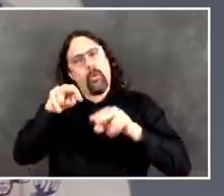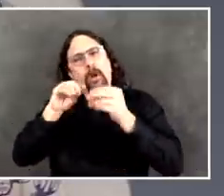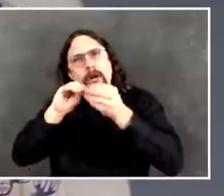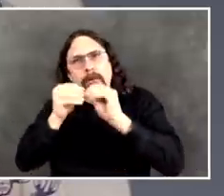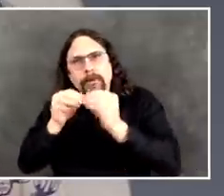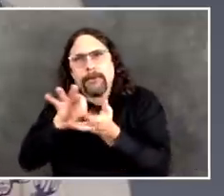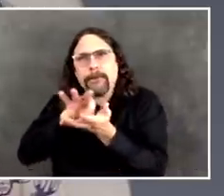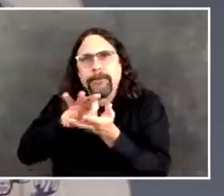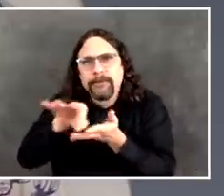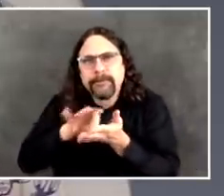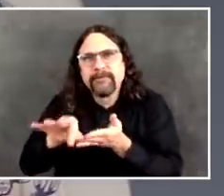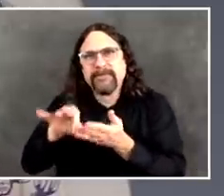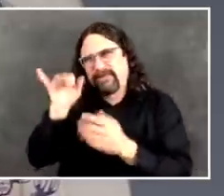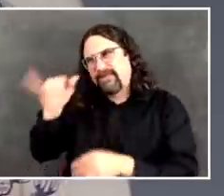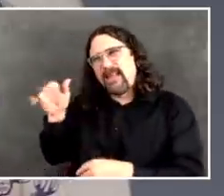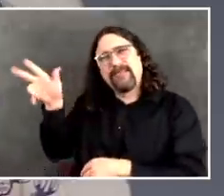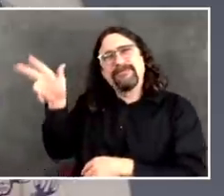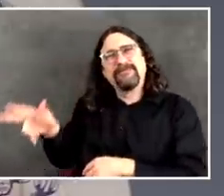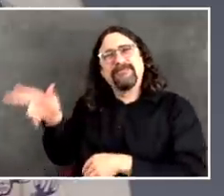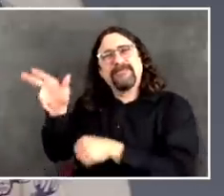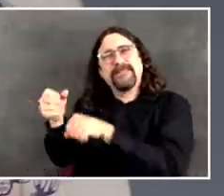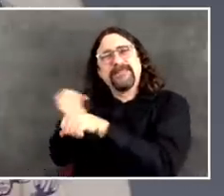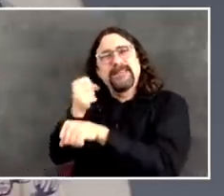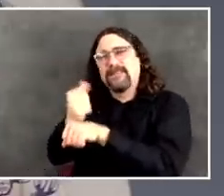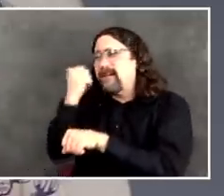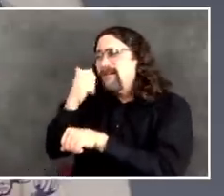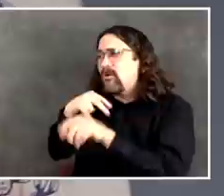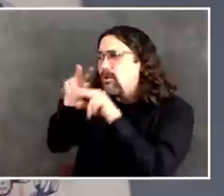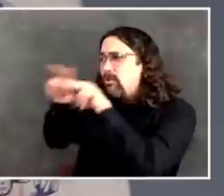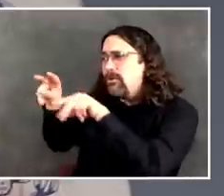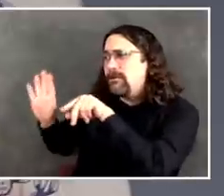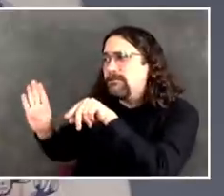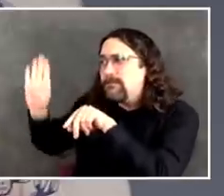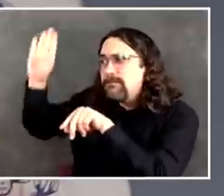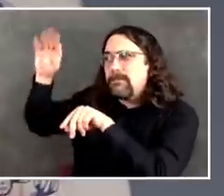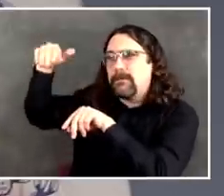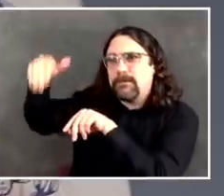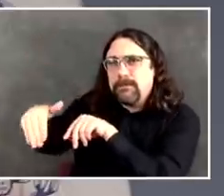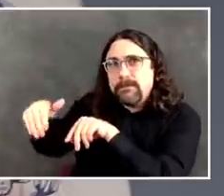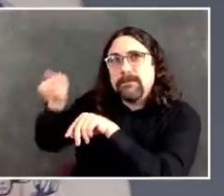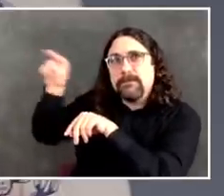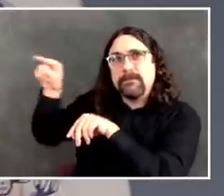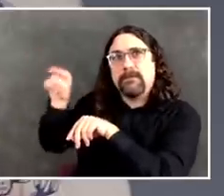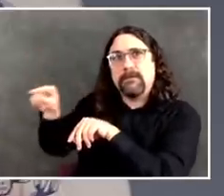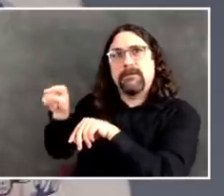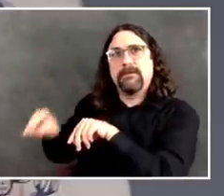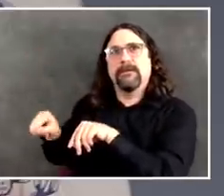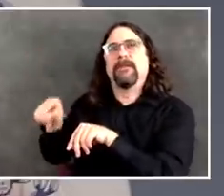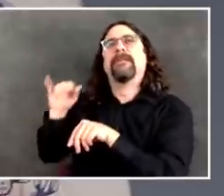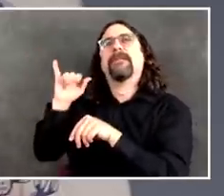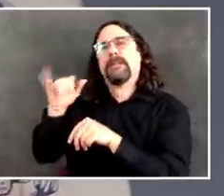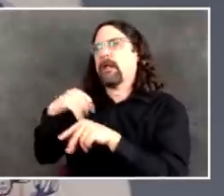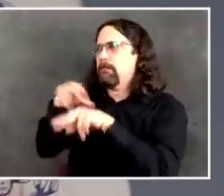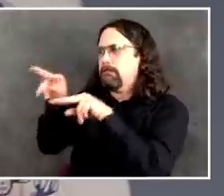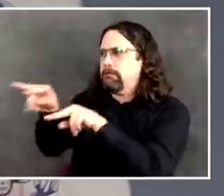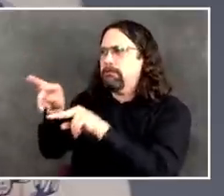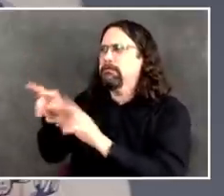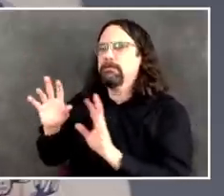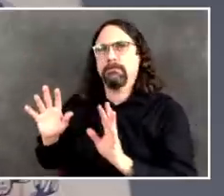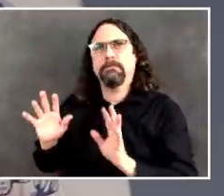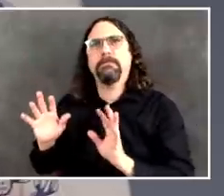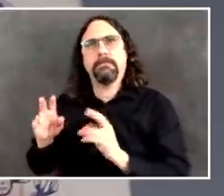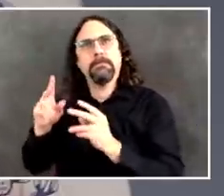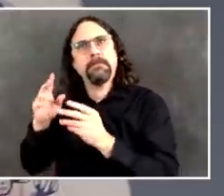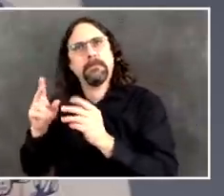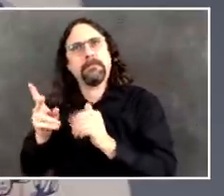They help you understand why we're doing what we're doing. They show you obviously some progress. They also give you a real clear caution about